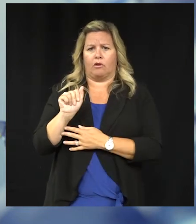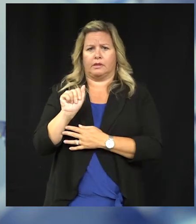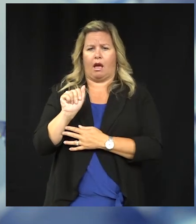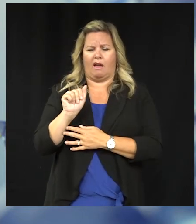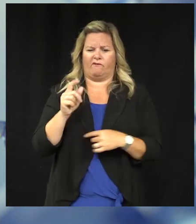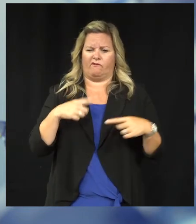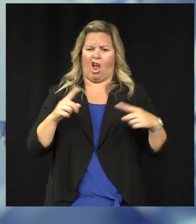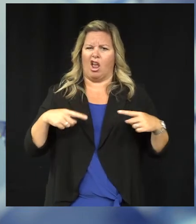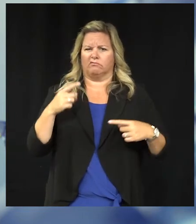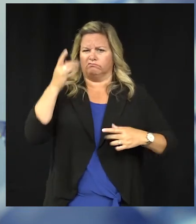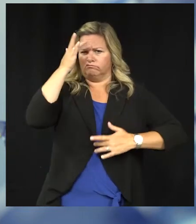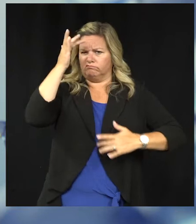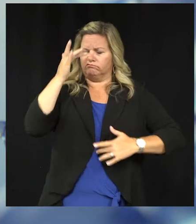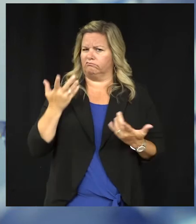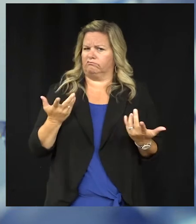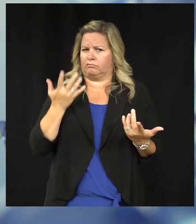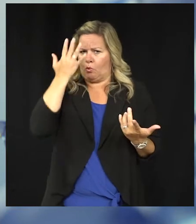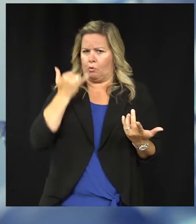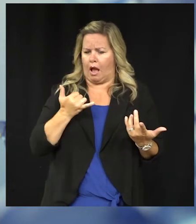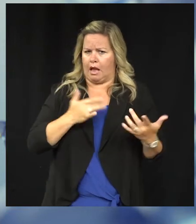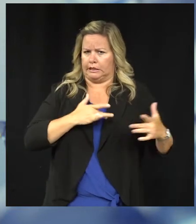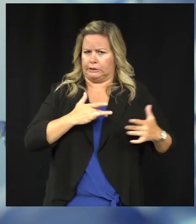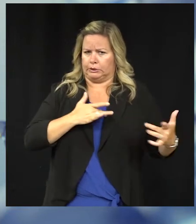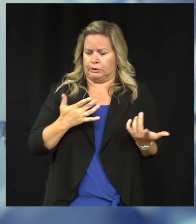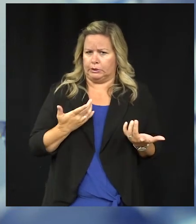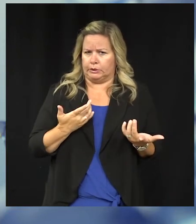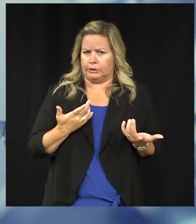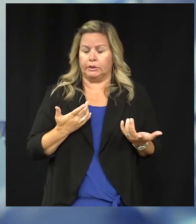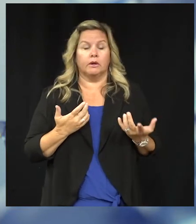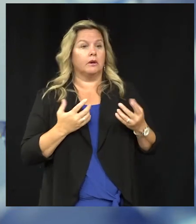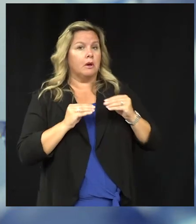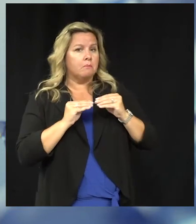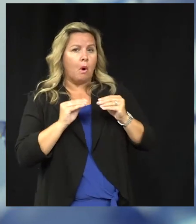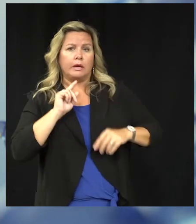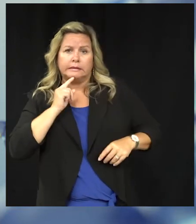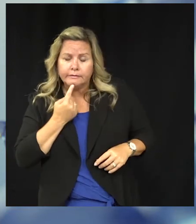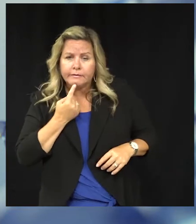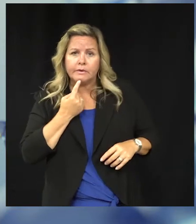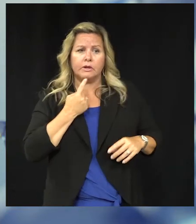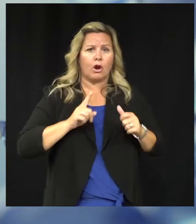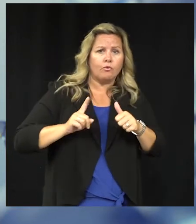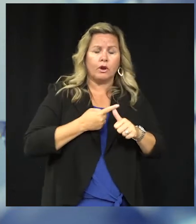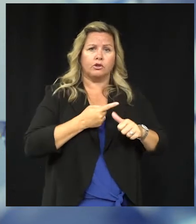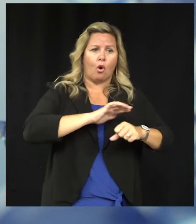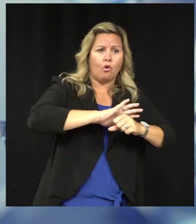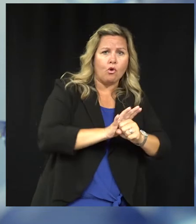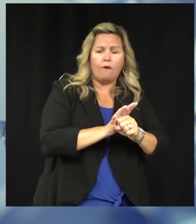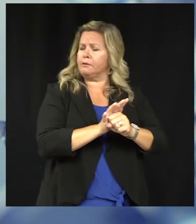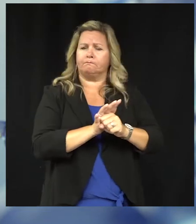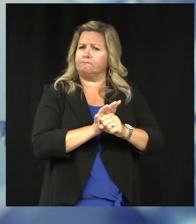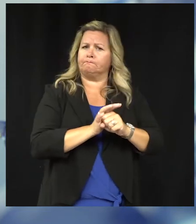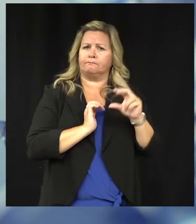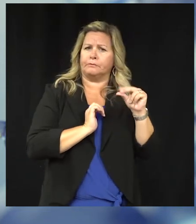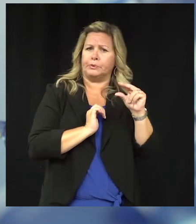Well fortunately it doesn't appear to be much more severe than the original COVID strain that we've been dealing